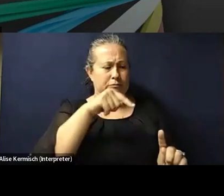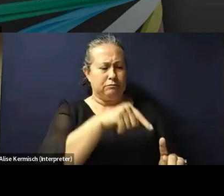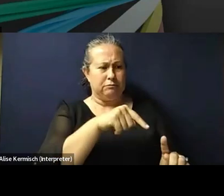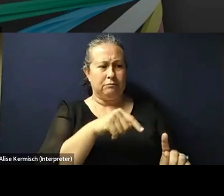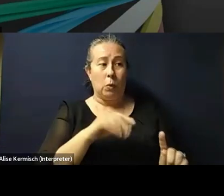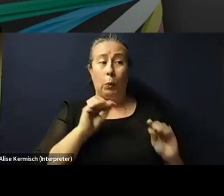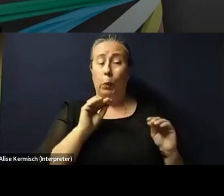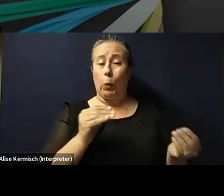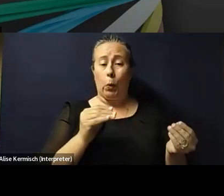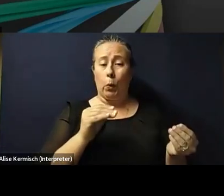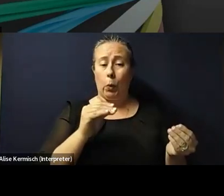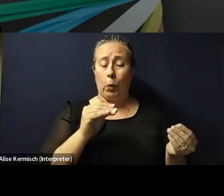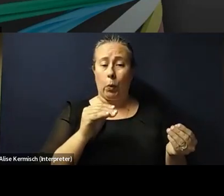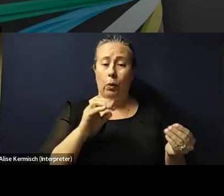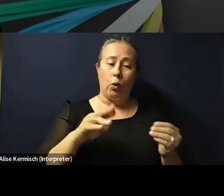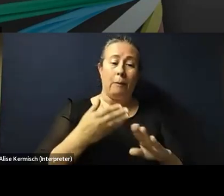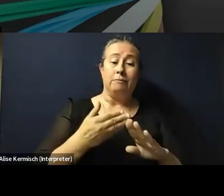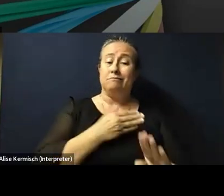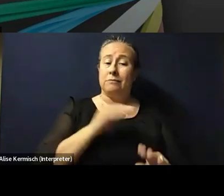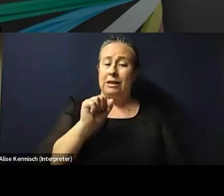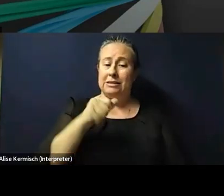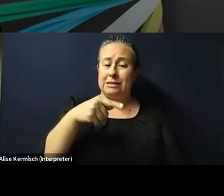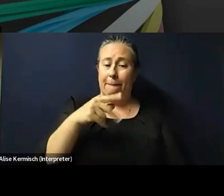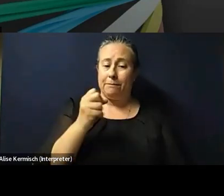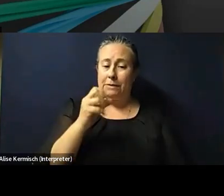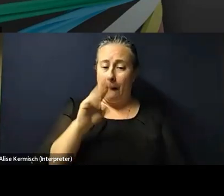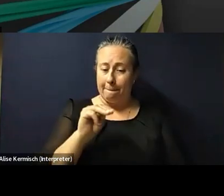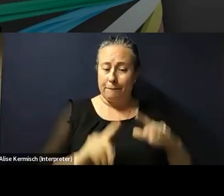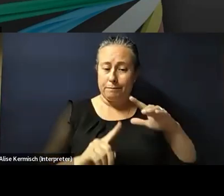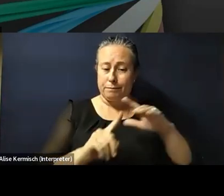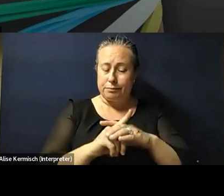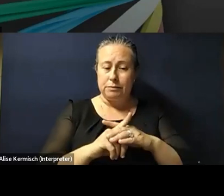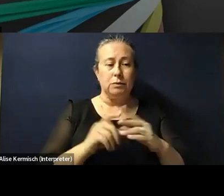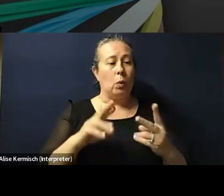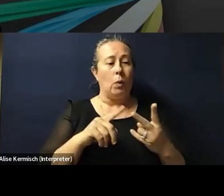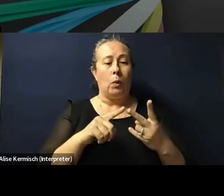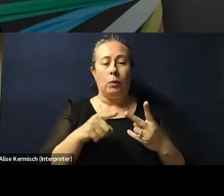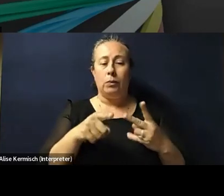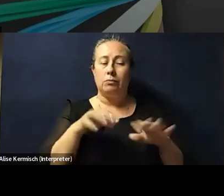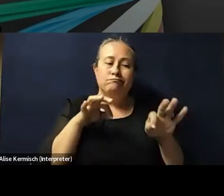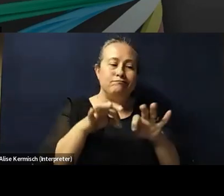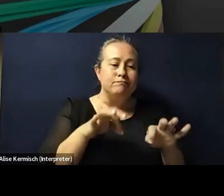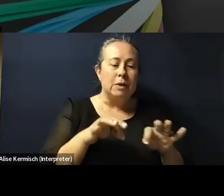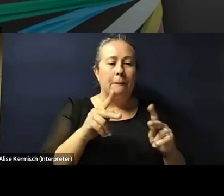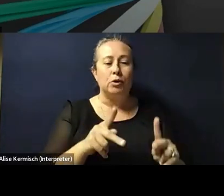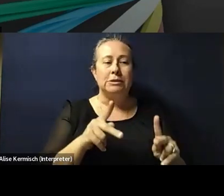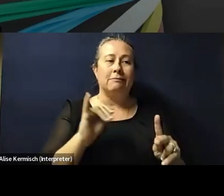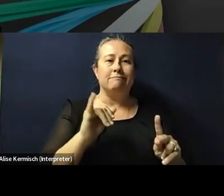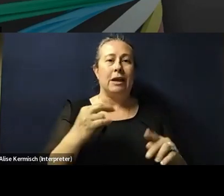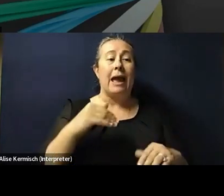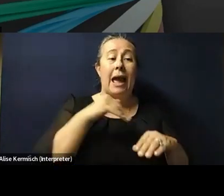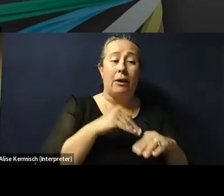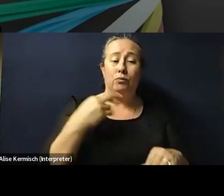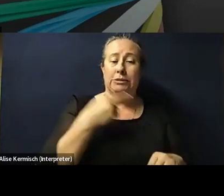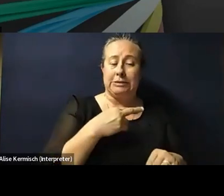asymptomatic, or perhaps pre-symptomatic. Or, you know, you might ascribe someone a risk for something that's only going to